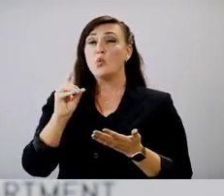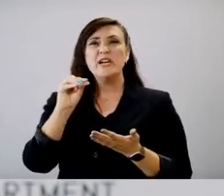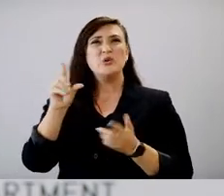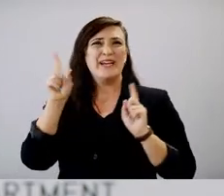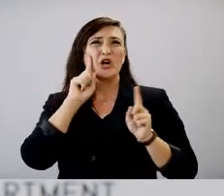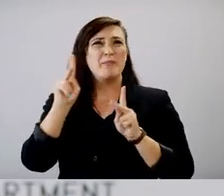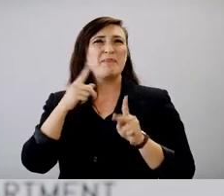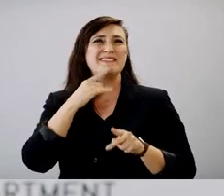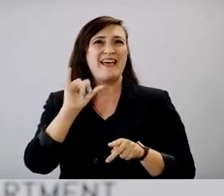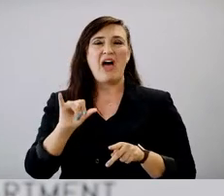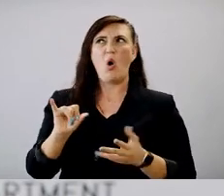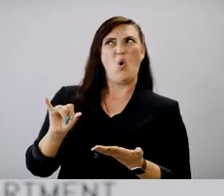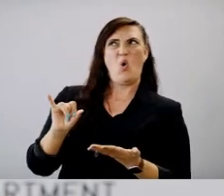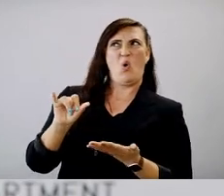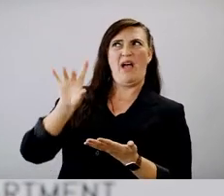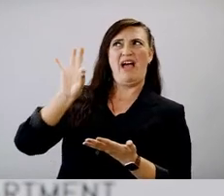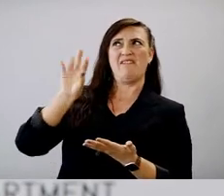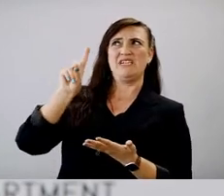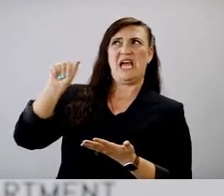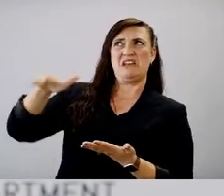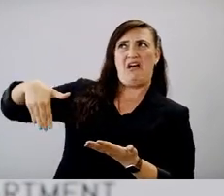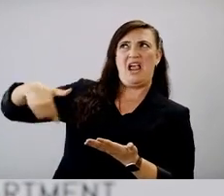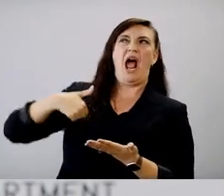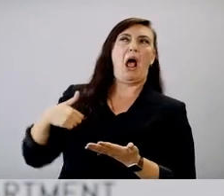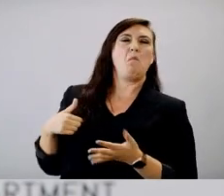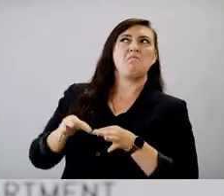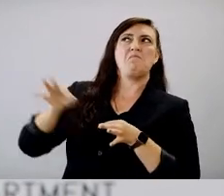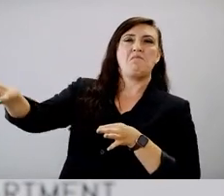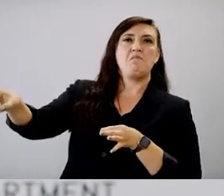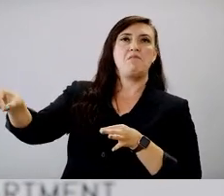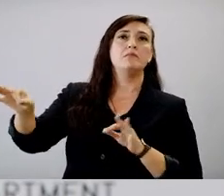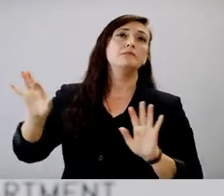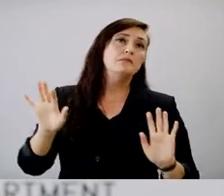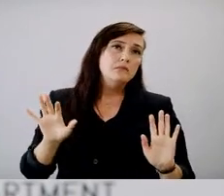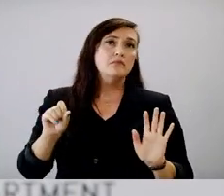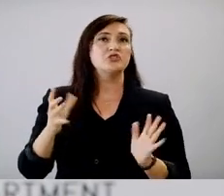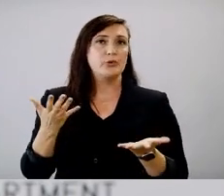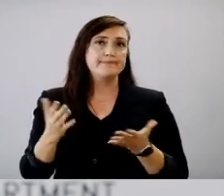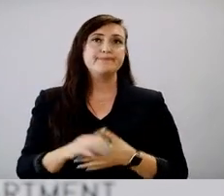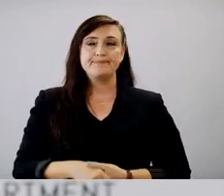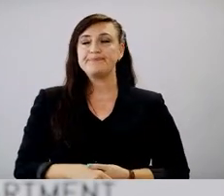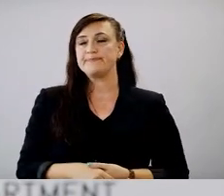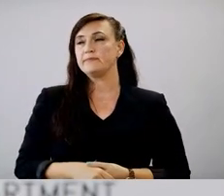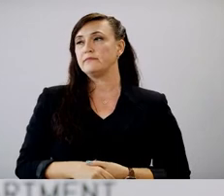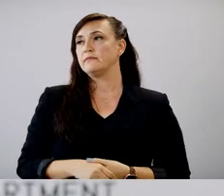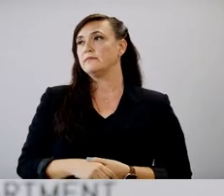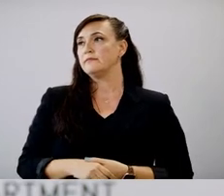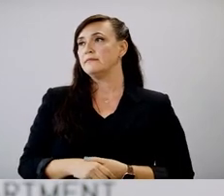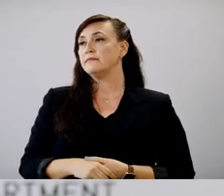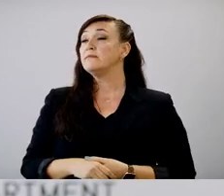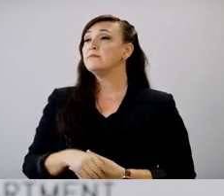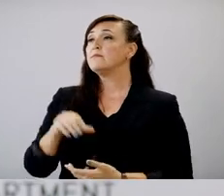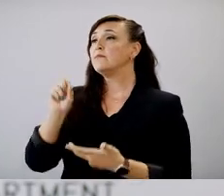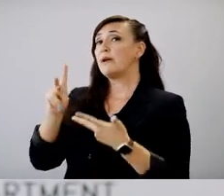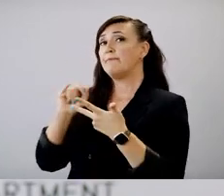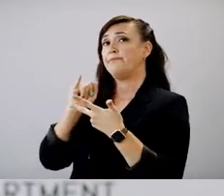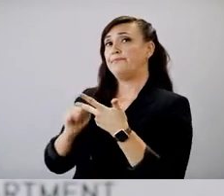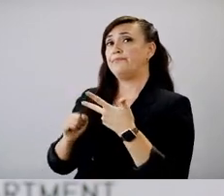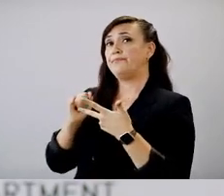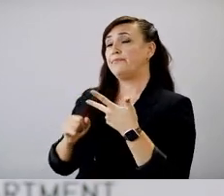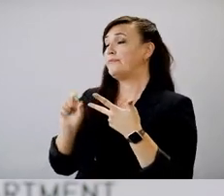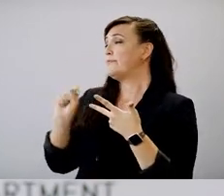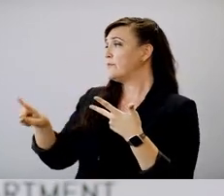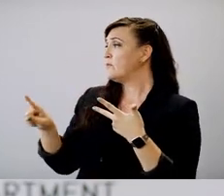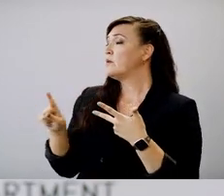that a lot, that that's, that's one of the things that people are waiting for before getting vaccinated as well. Okay. Finally, you